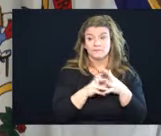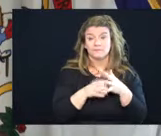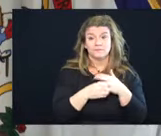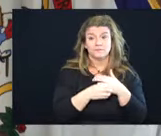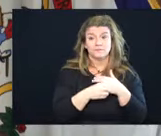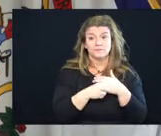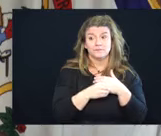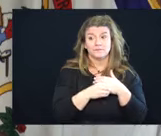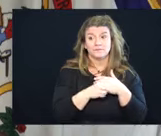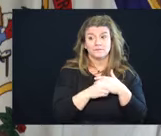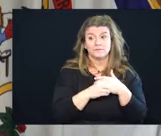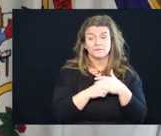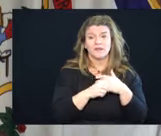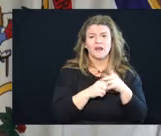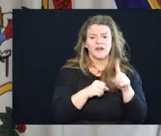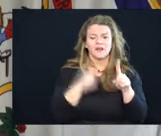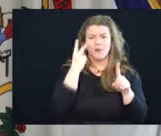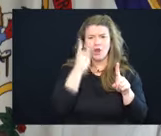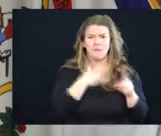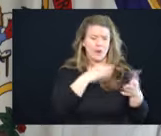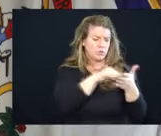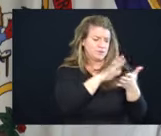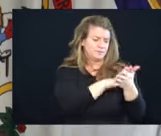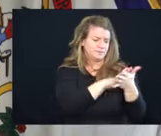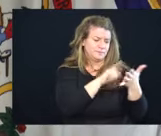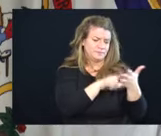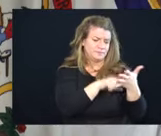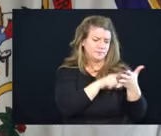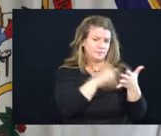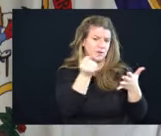Well, let me just look just one second at my notes here. But